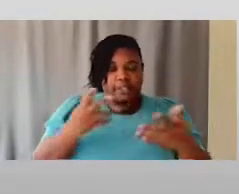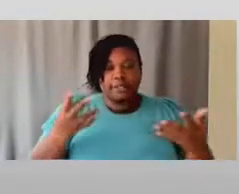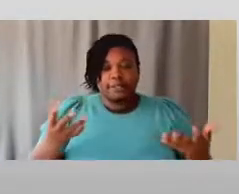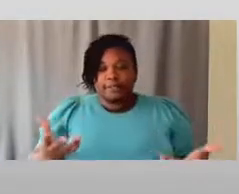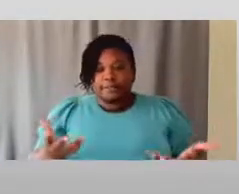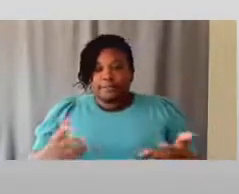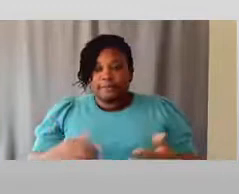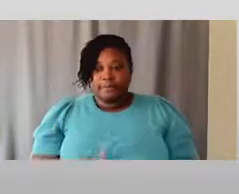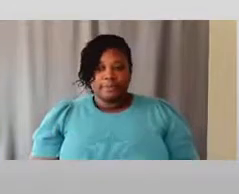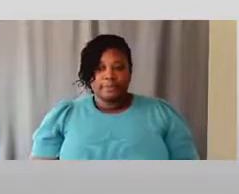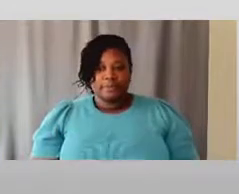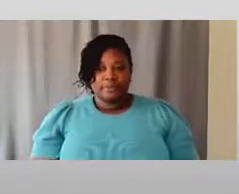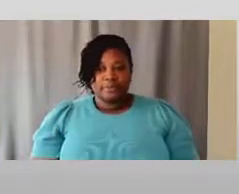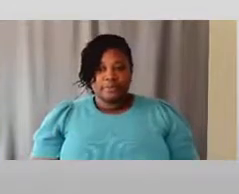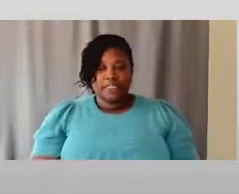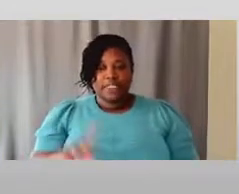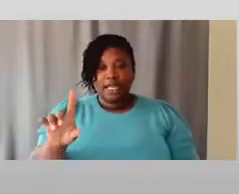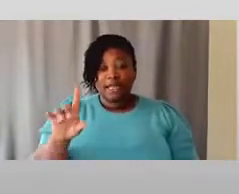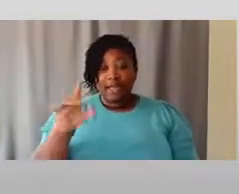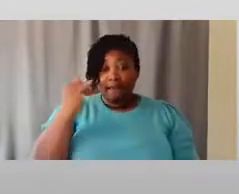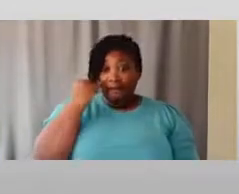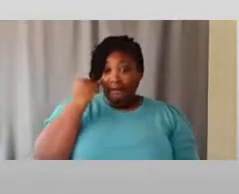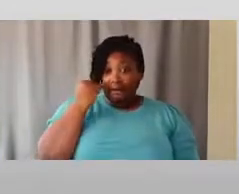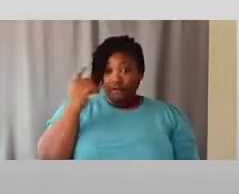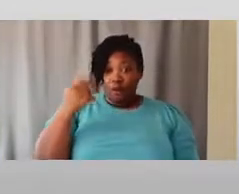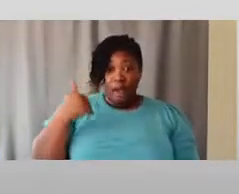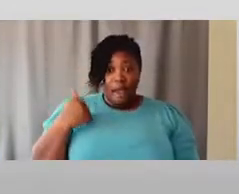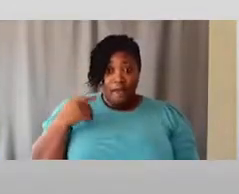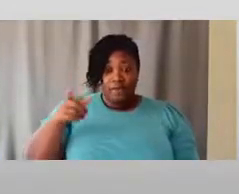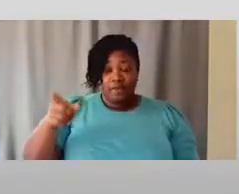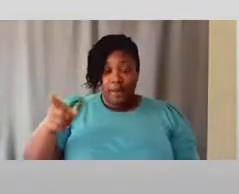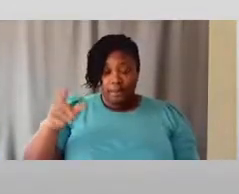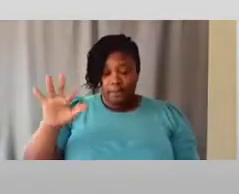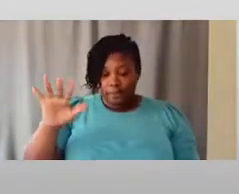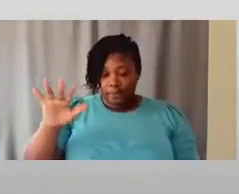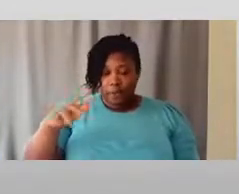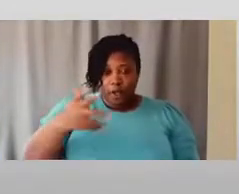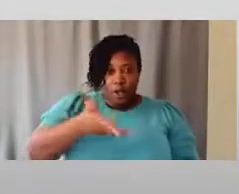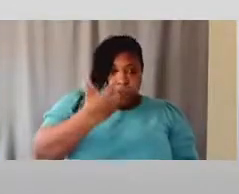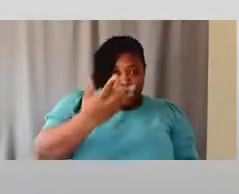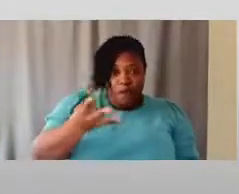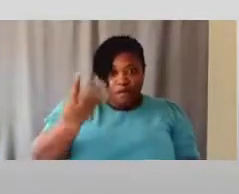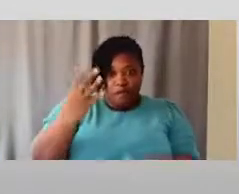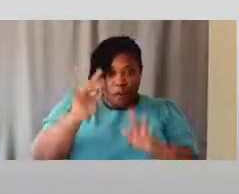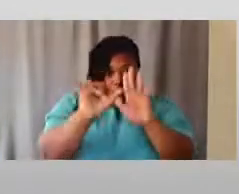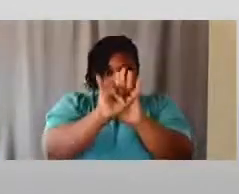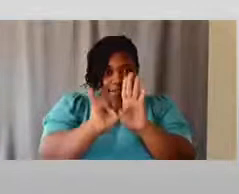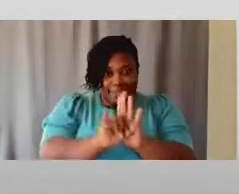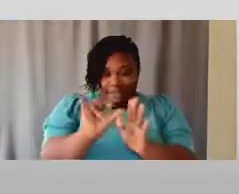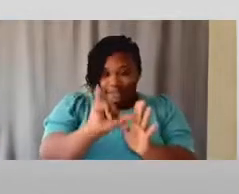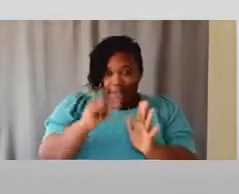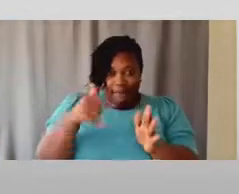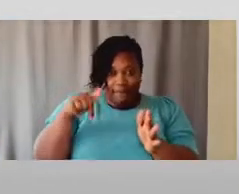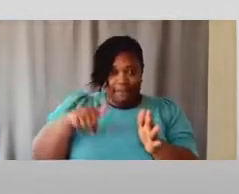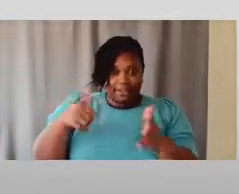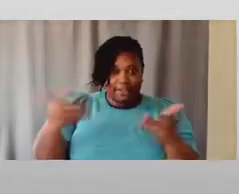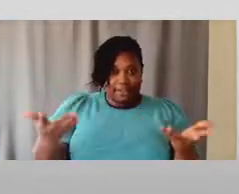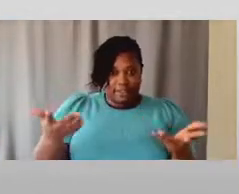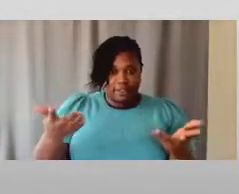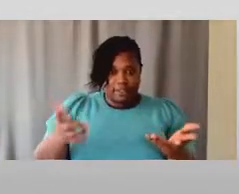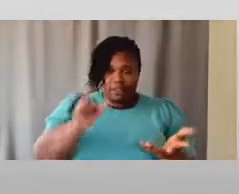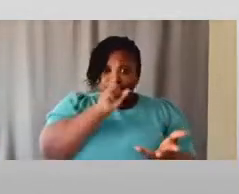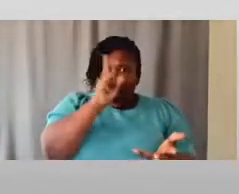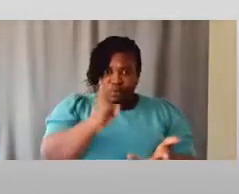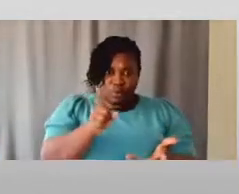otherwise. Now, if you have three or four identities like this, of course, you're in even